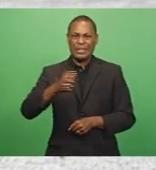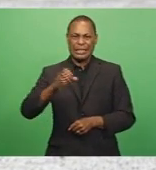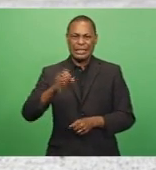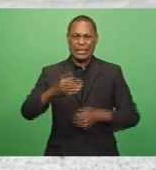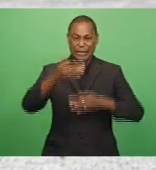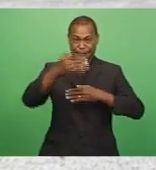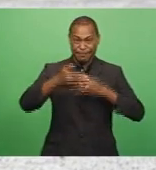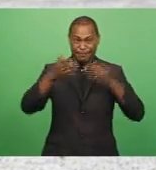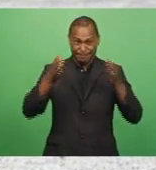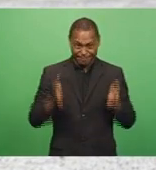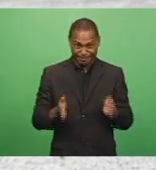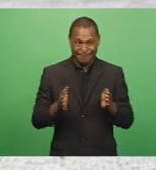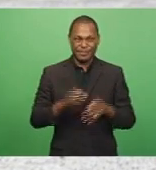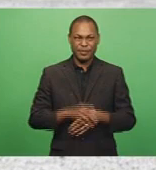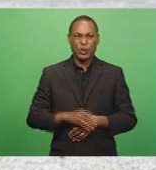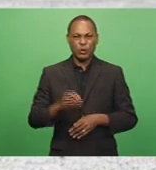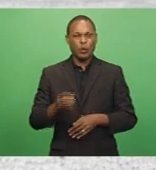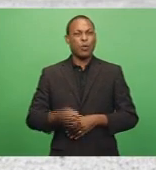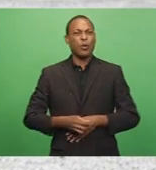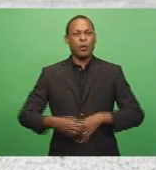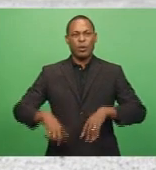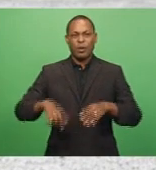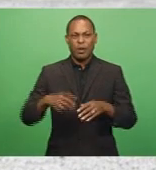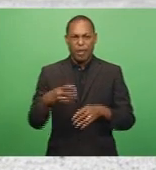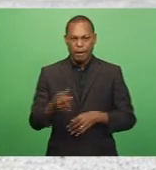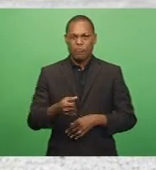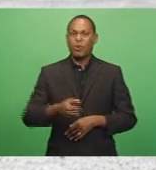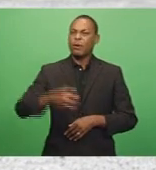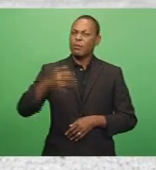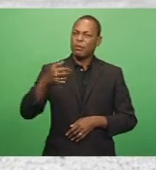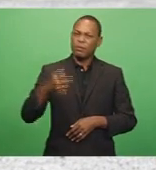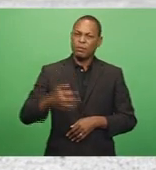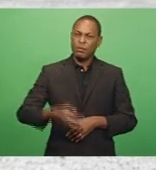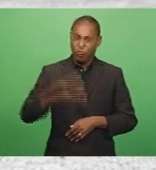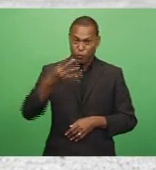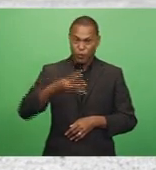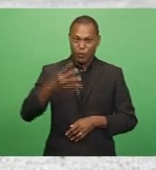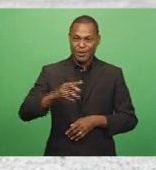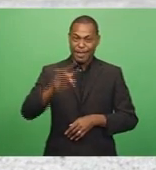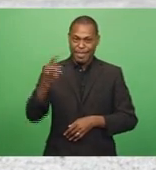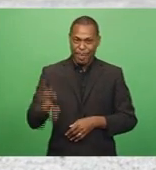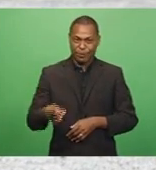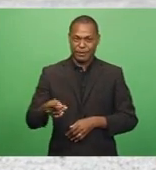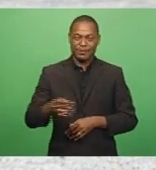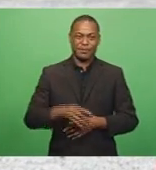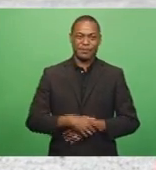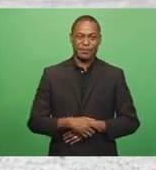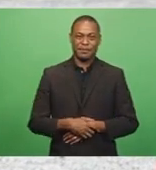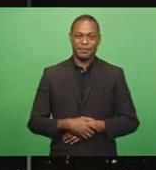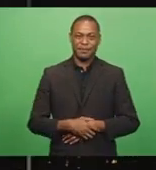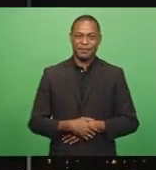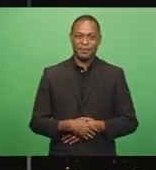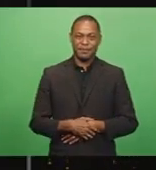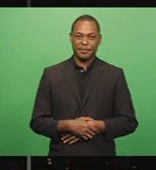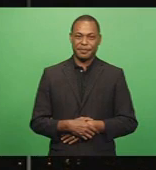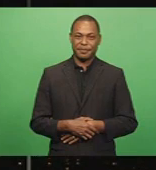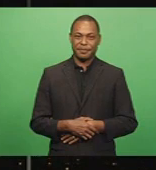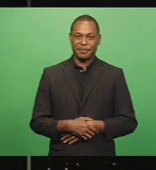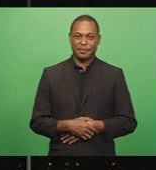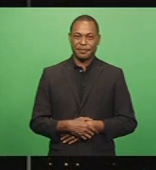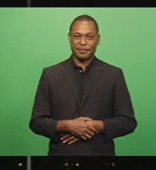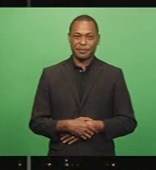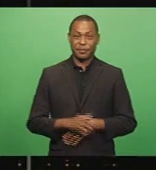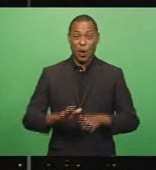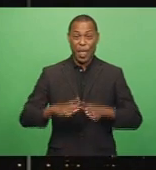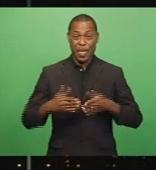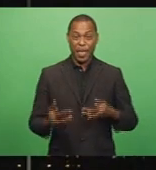port can hold a capacity of 40,000 units. Philippa Naikaso, FBC News. We